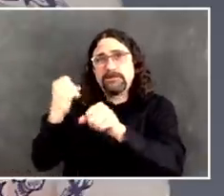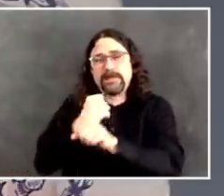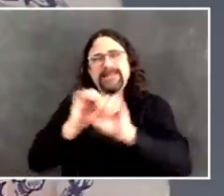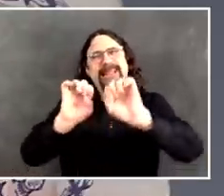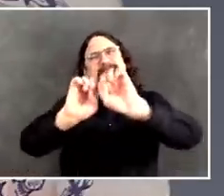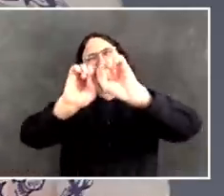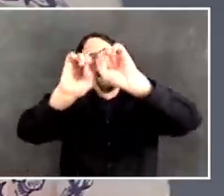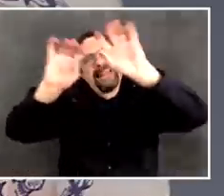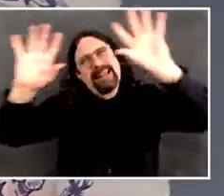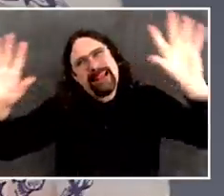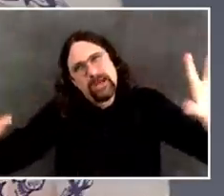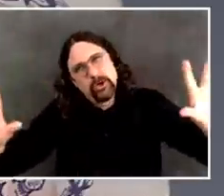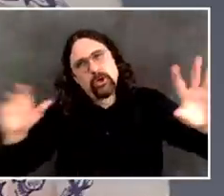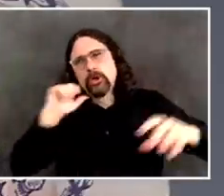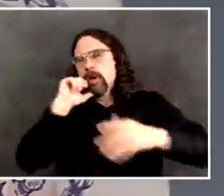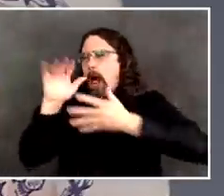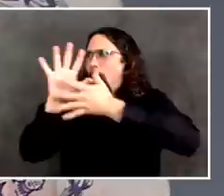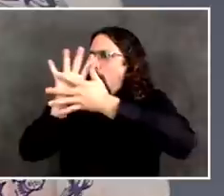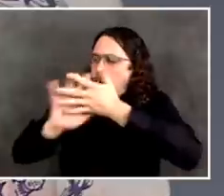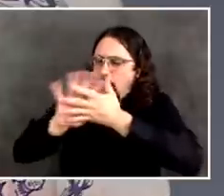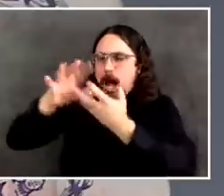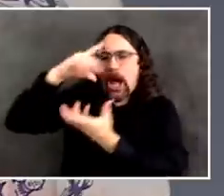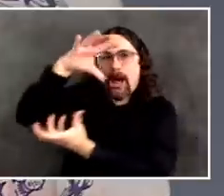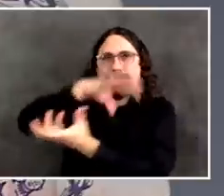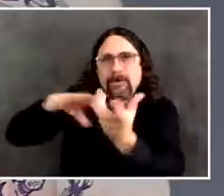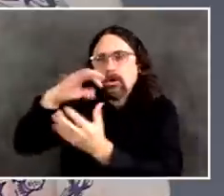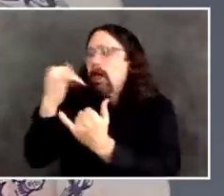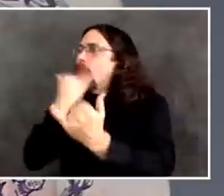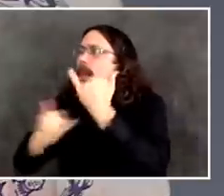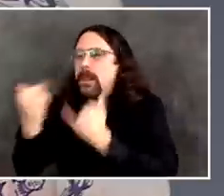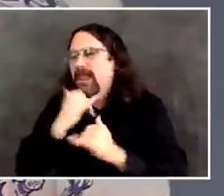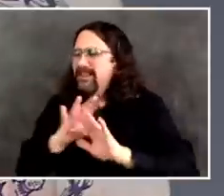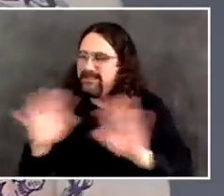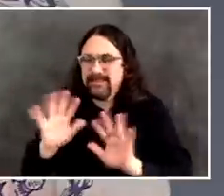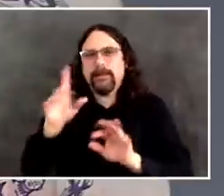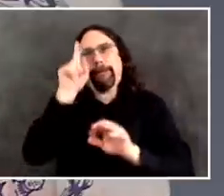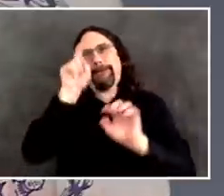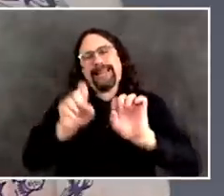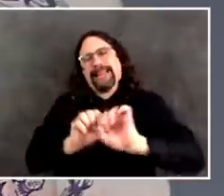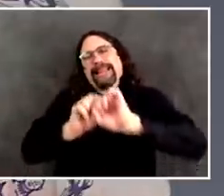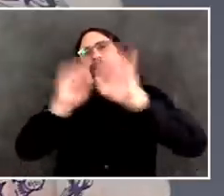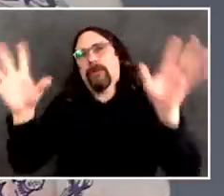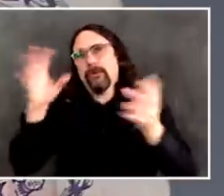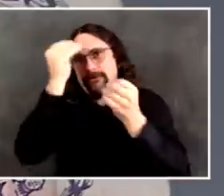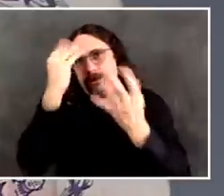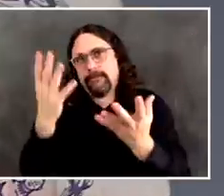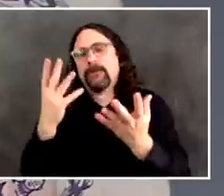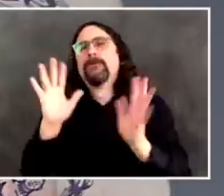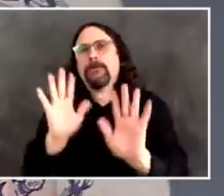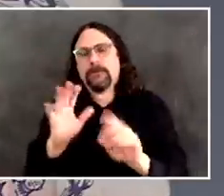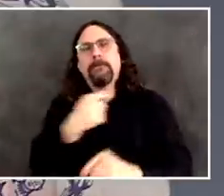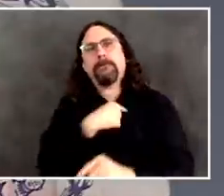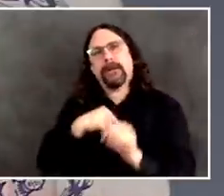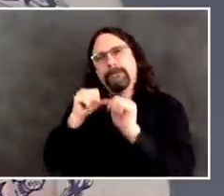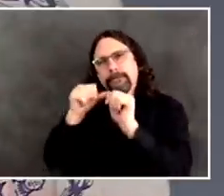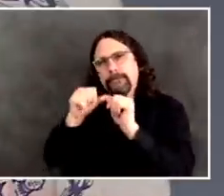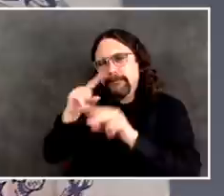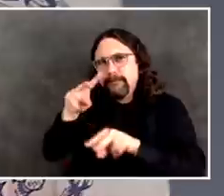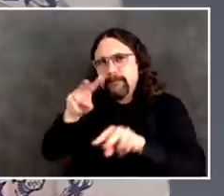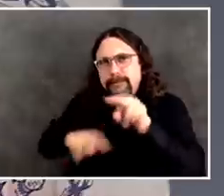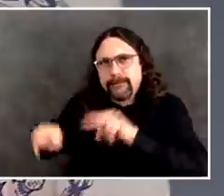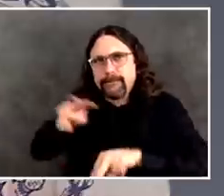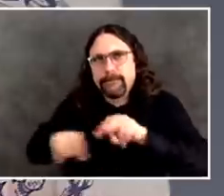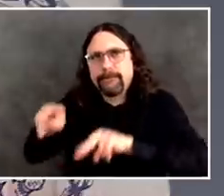and the ICU activity, and the public hospitals, tragically, starting with Elmhurst Hospital, have borne the brunt clearly.